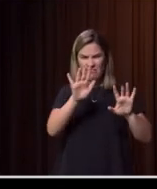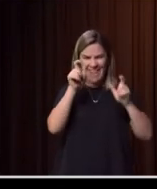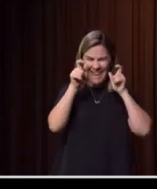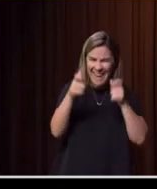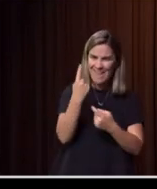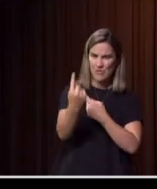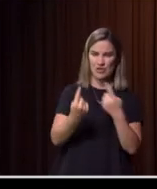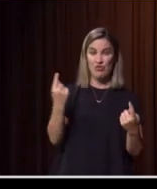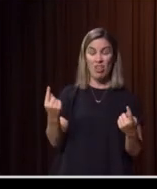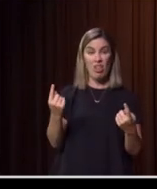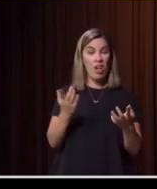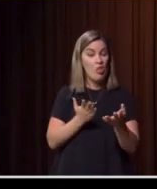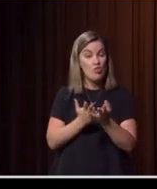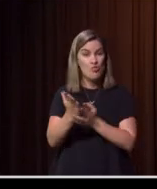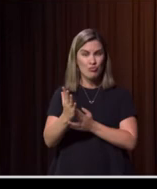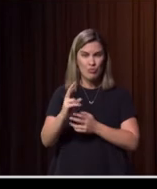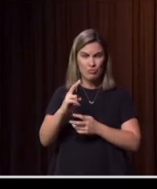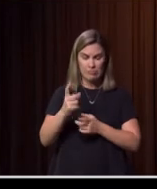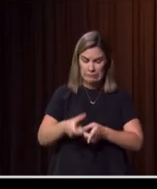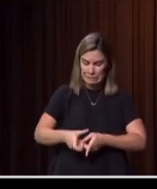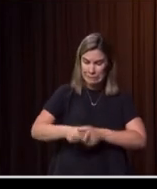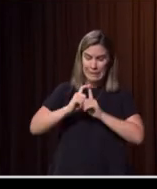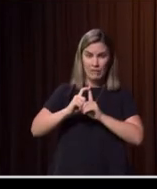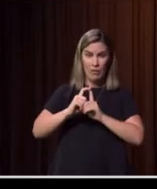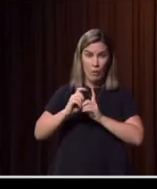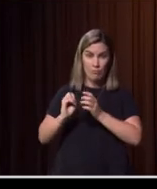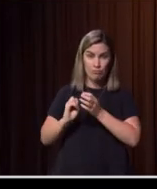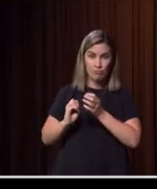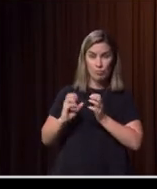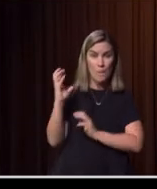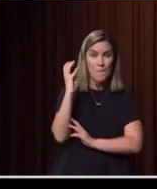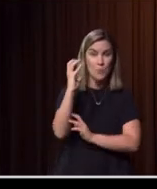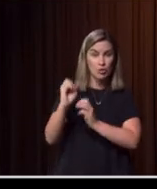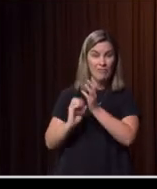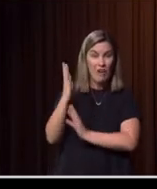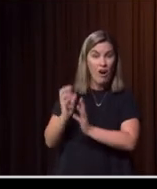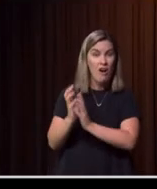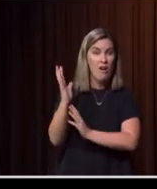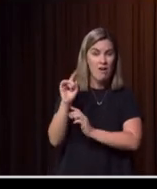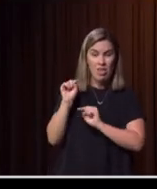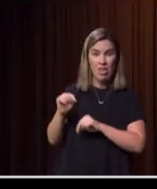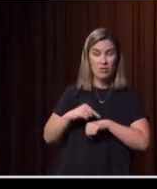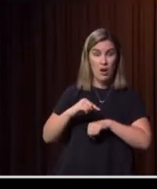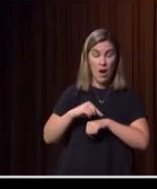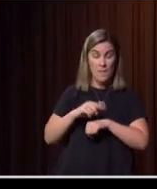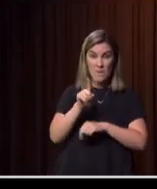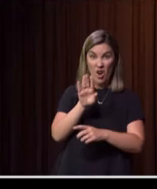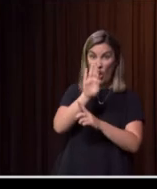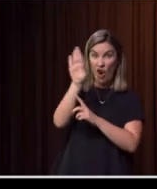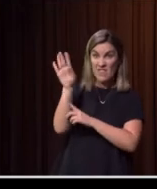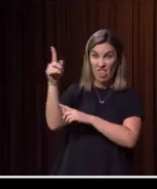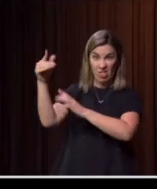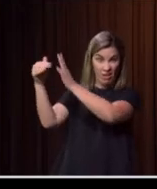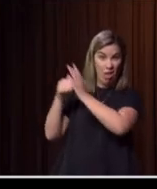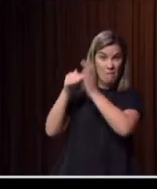bushfires, the generosity and support and care that came from from from overseas, you know, people really gave and gave enormously,